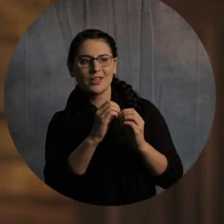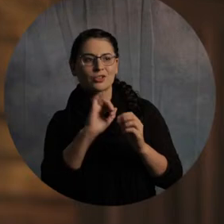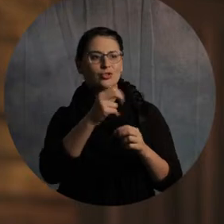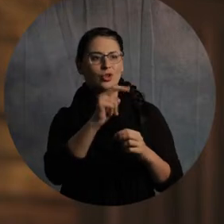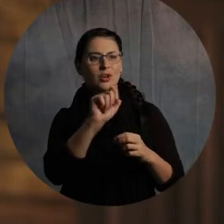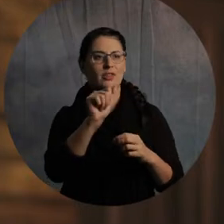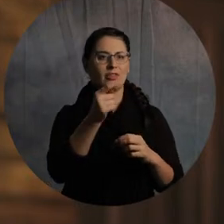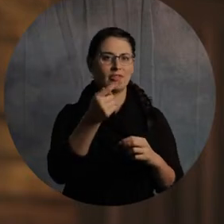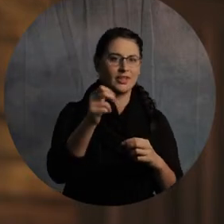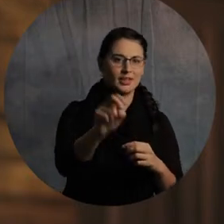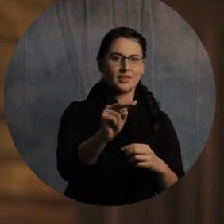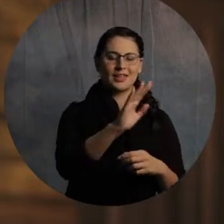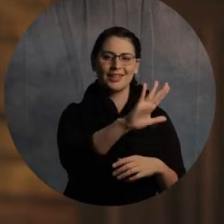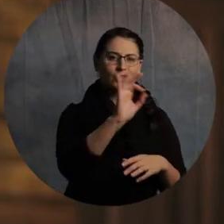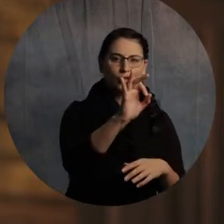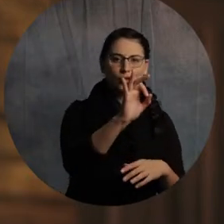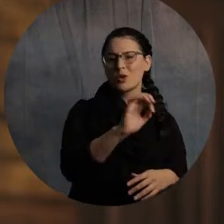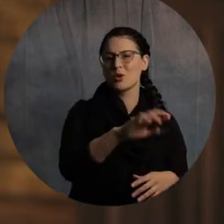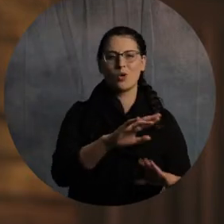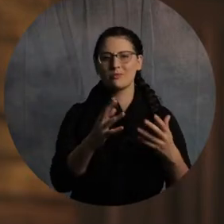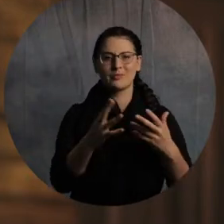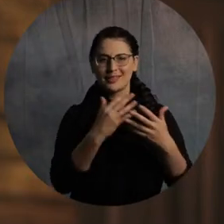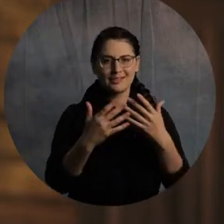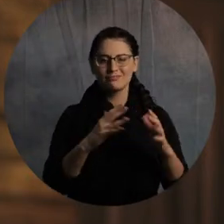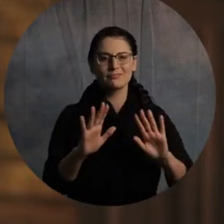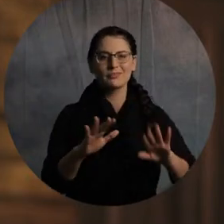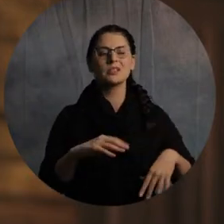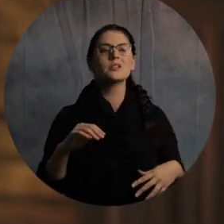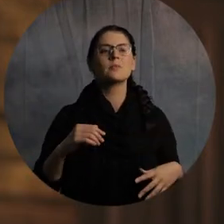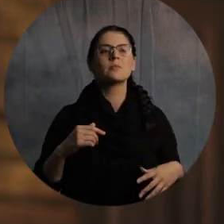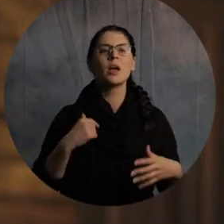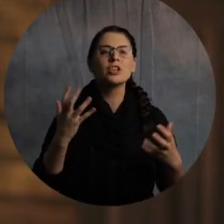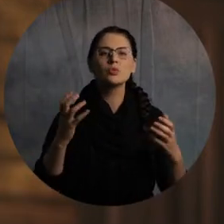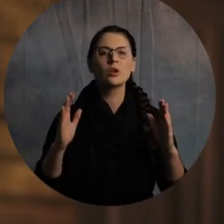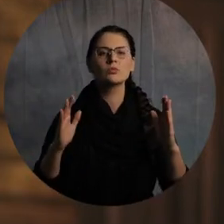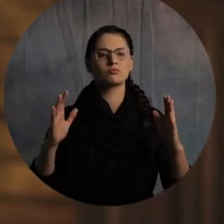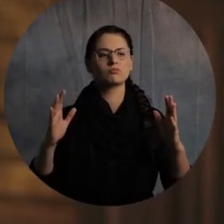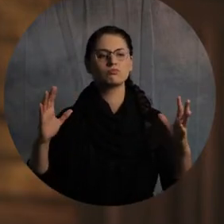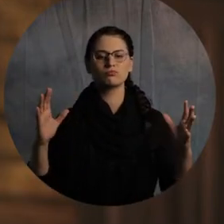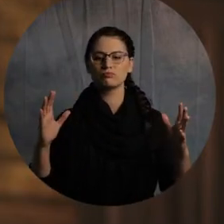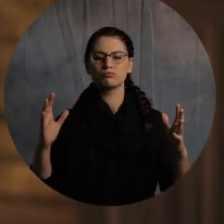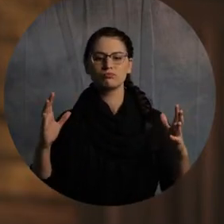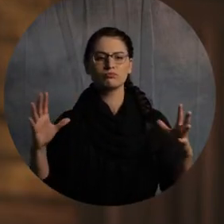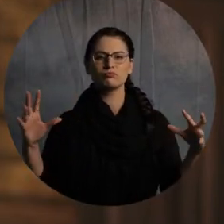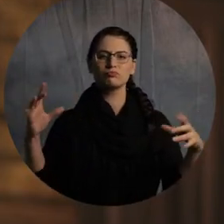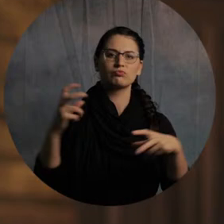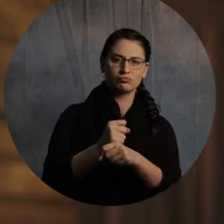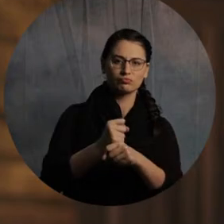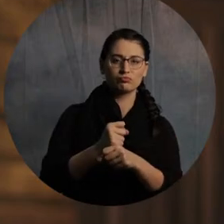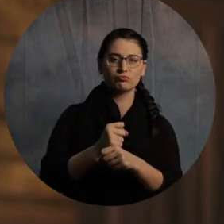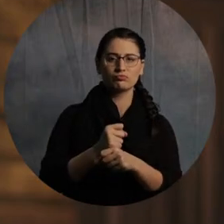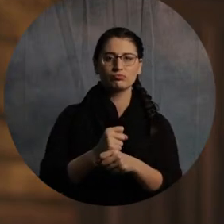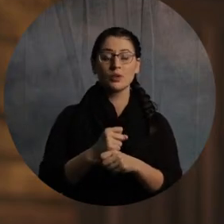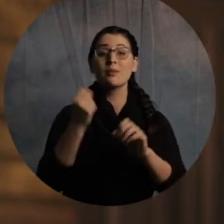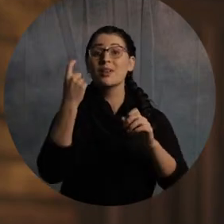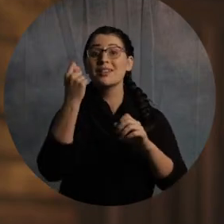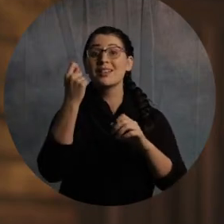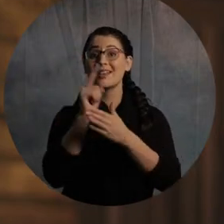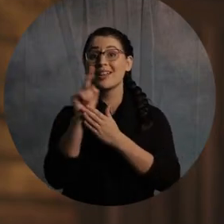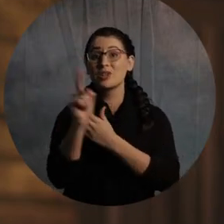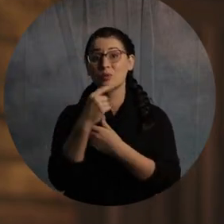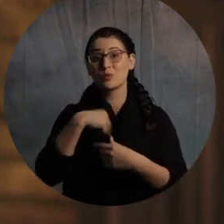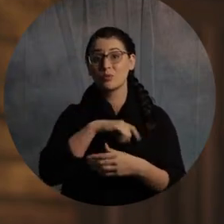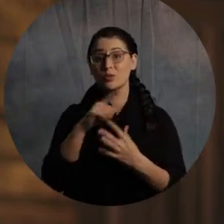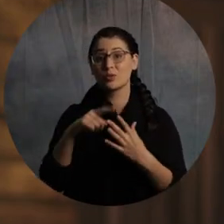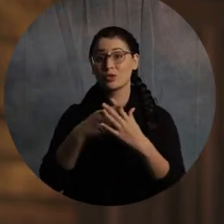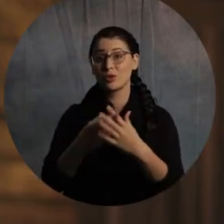But I just, I want to get back to those bookends as we wrap this up. And by the way, next week, we get a brand new series in the book of Matthew. We're going to go